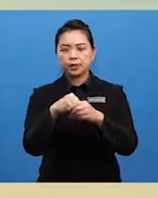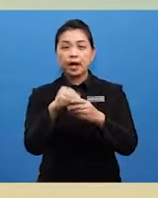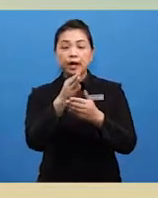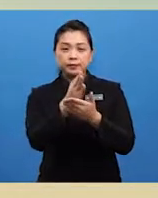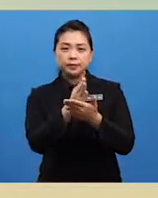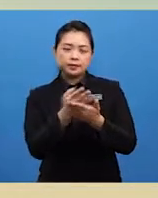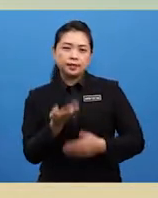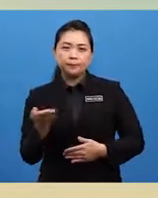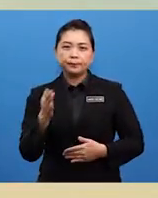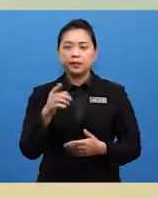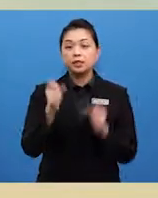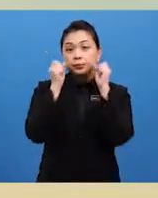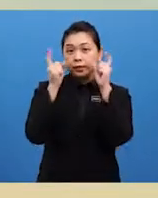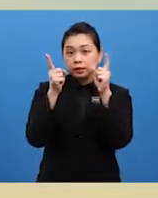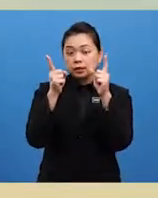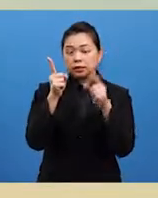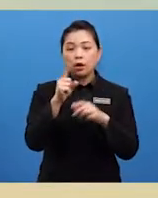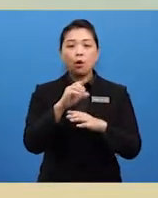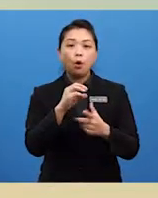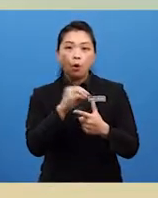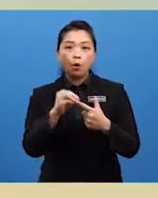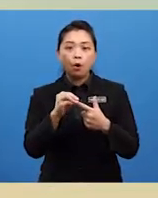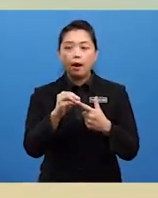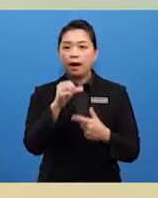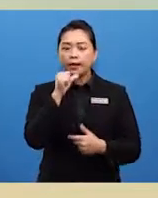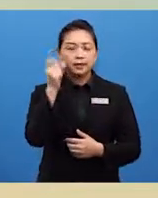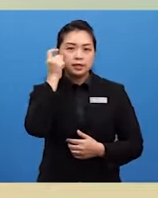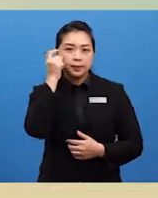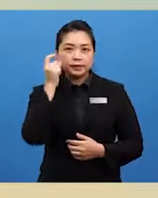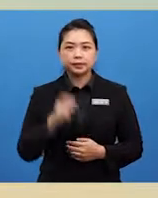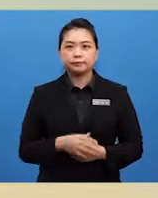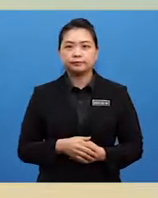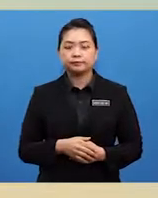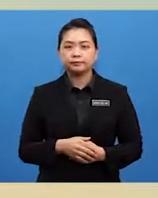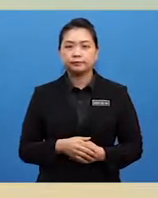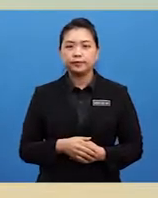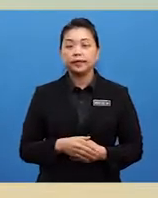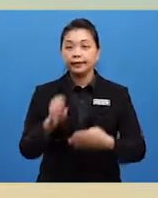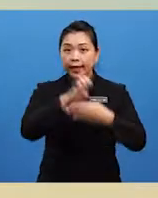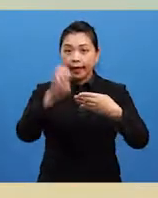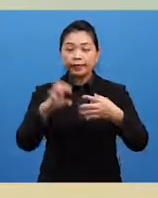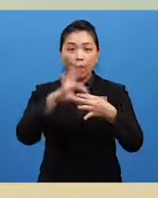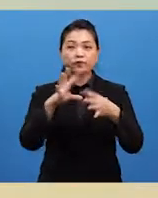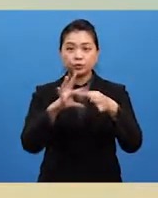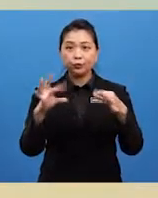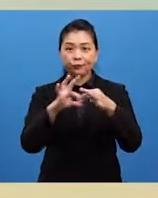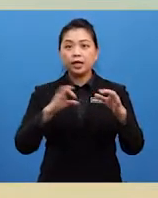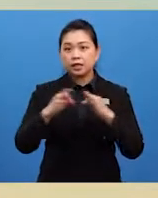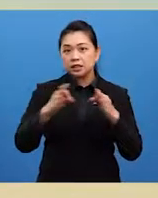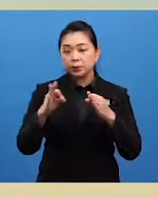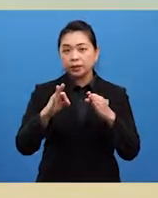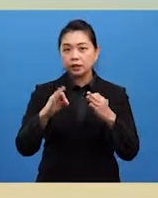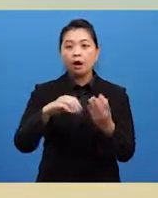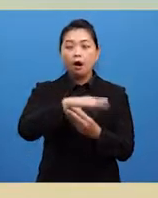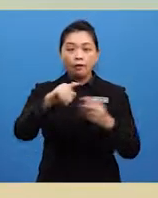or unexpected. The end of a story explains all the